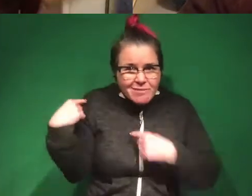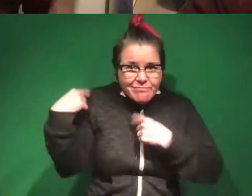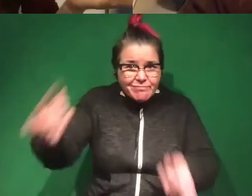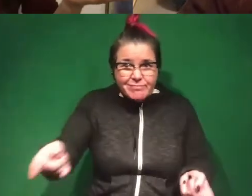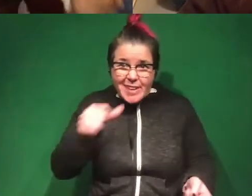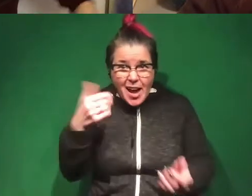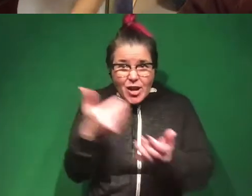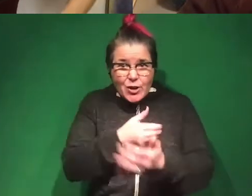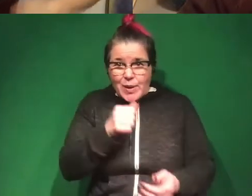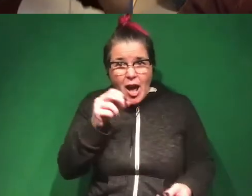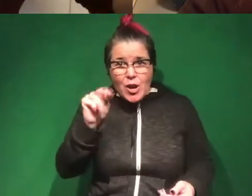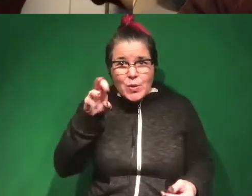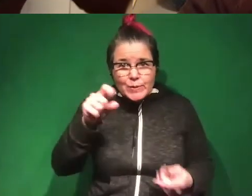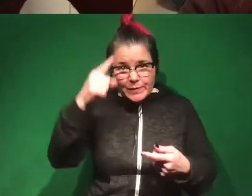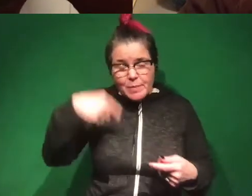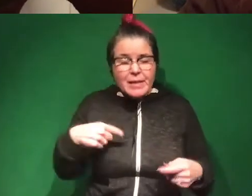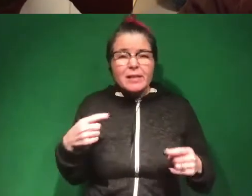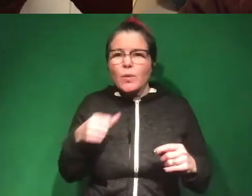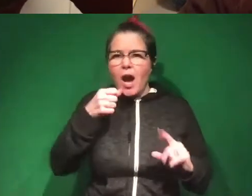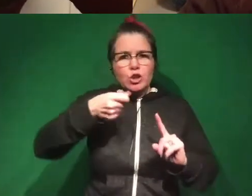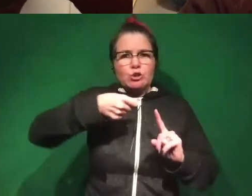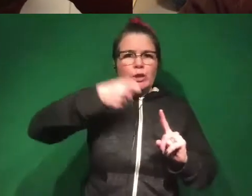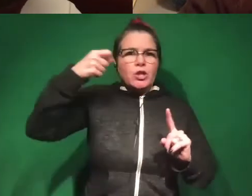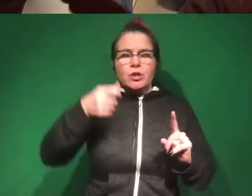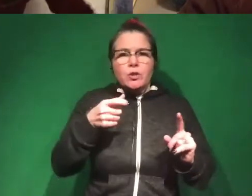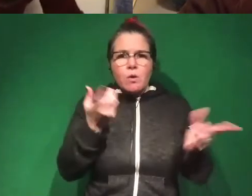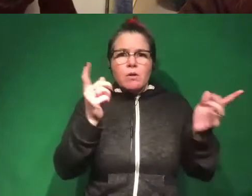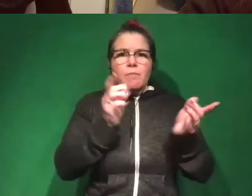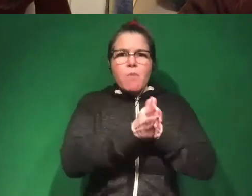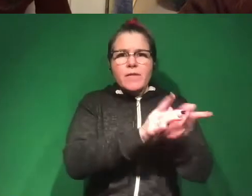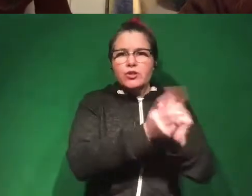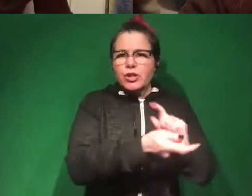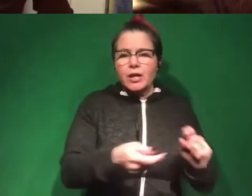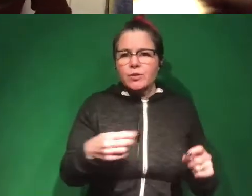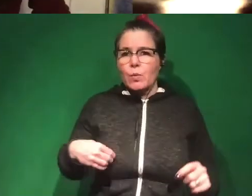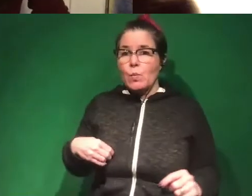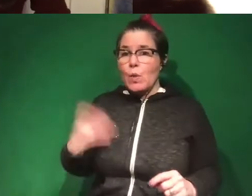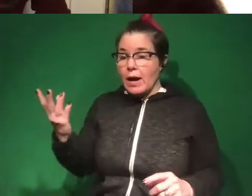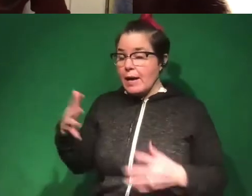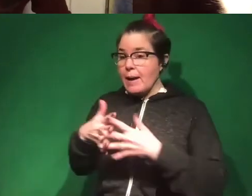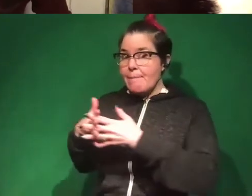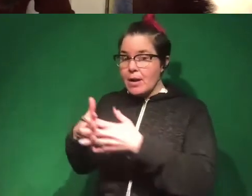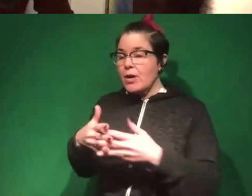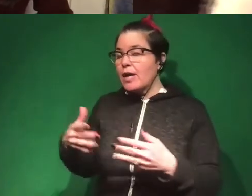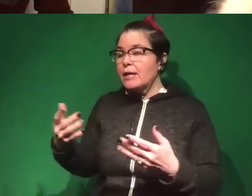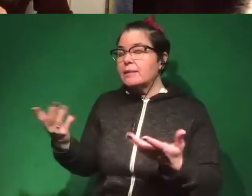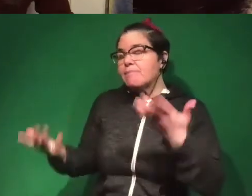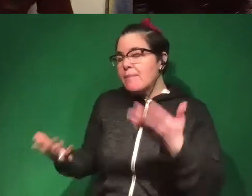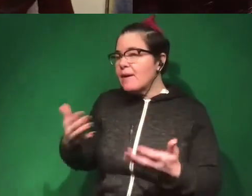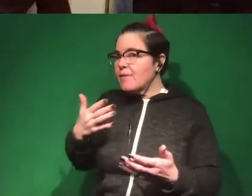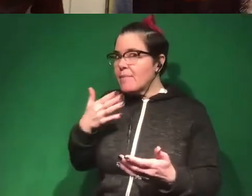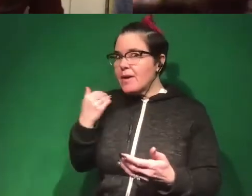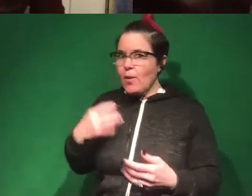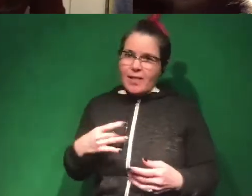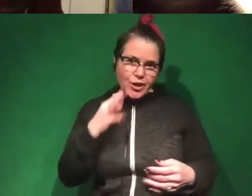This is not news to us. So it's less of a trigger to motivate change in behavior. Whereas white Americans who maybe have had it better, I like your